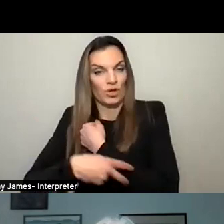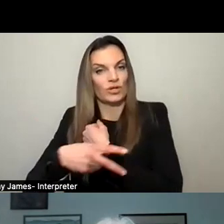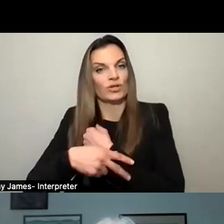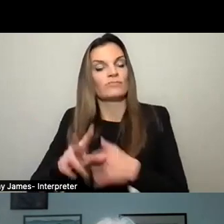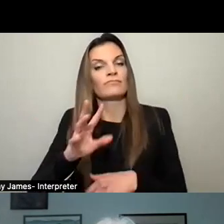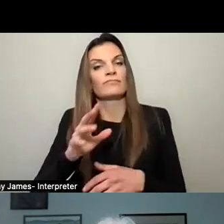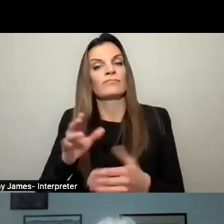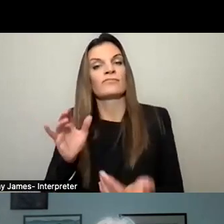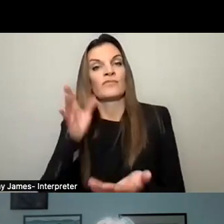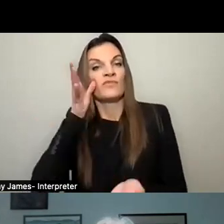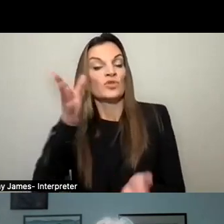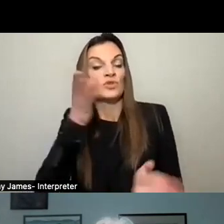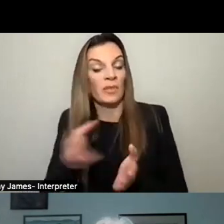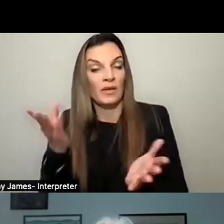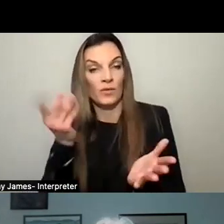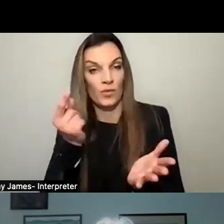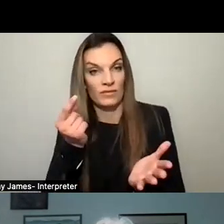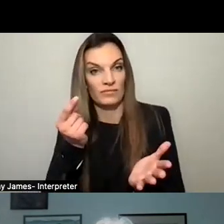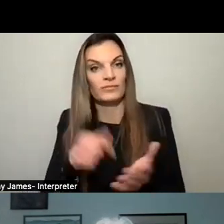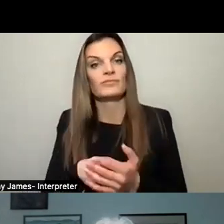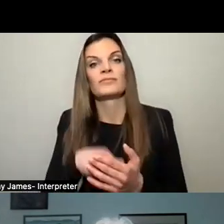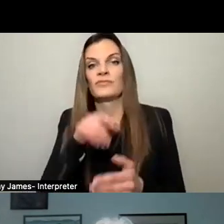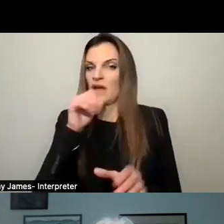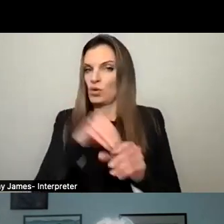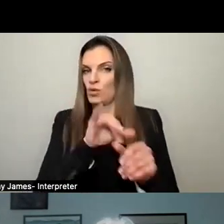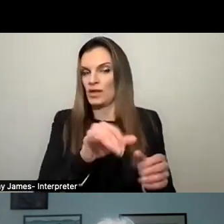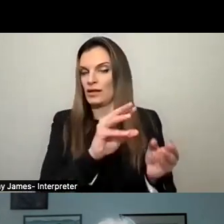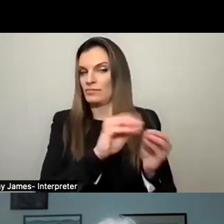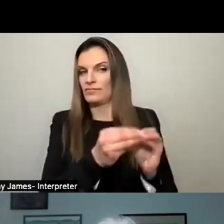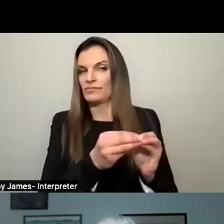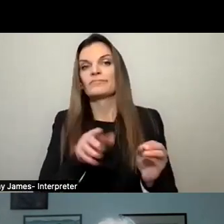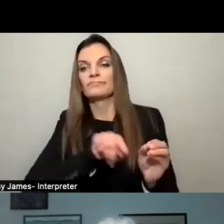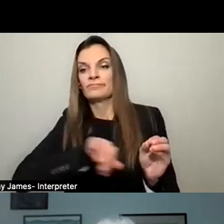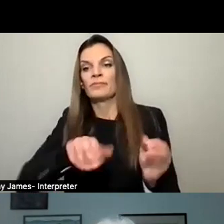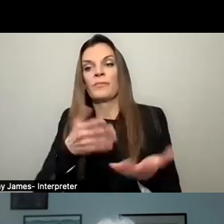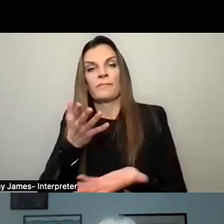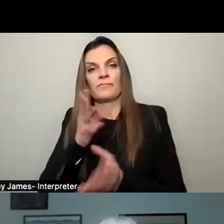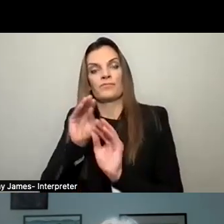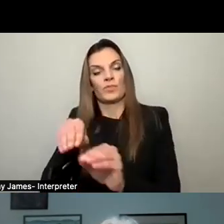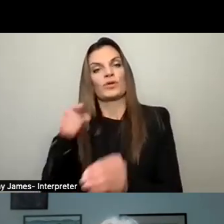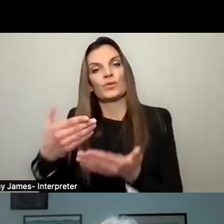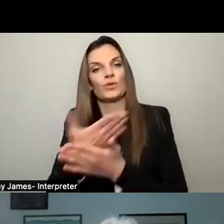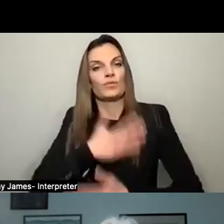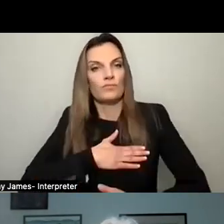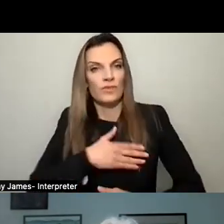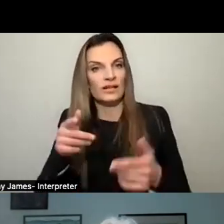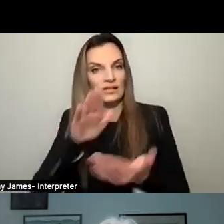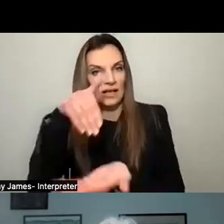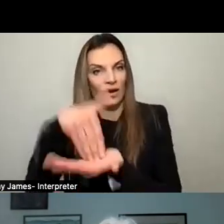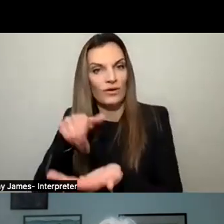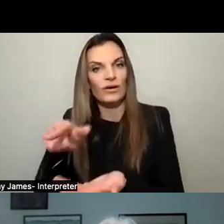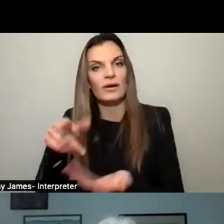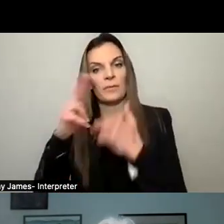Future plans not in that number include potentially a new recreation center, a building, and an emergency